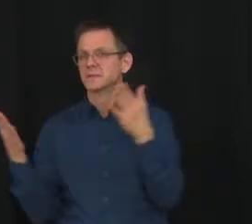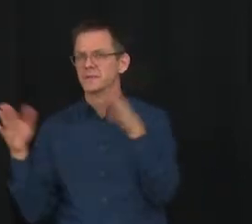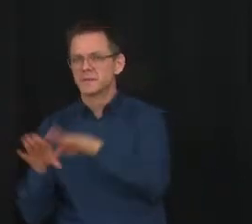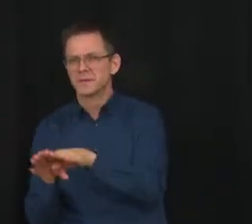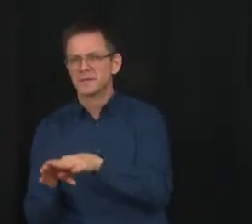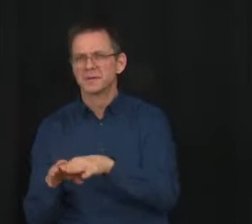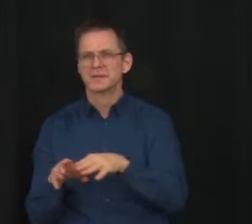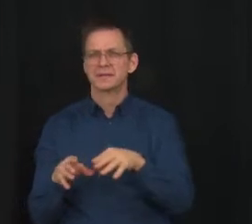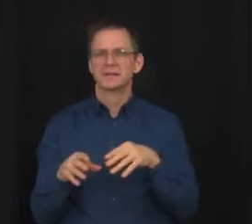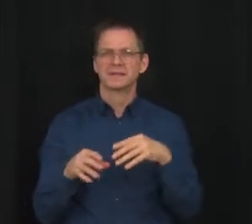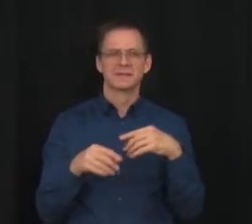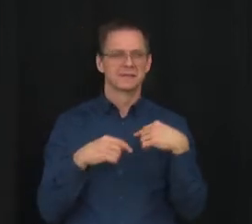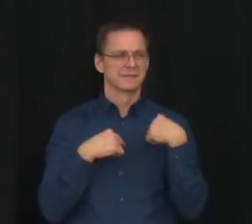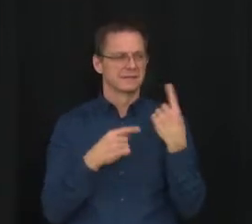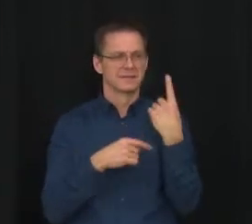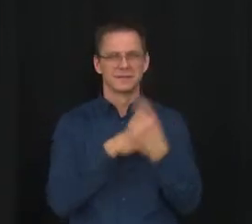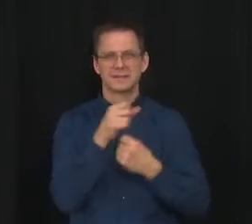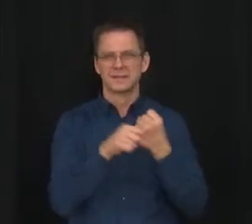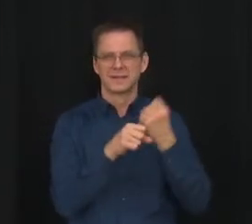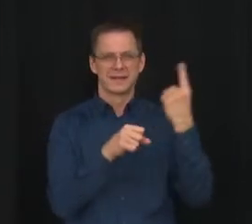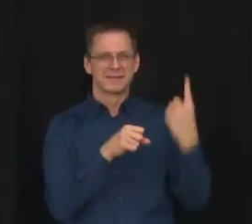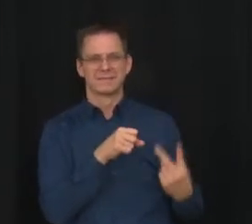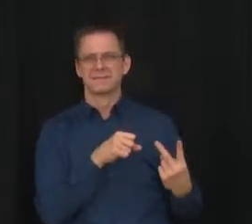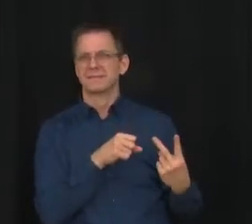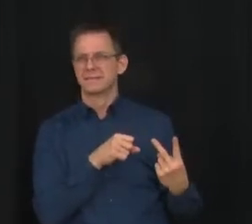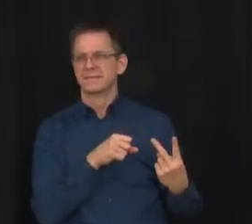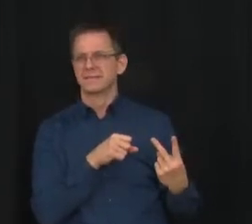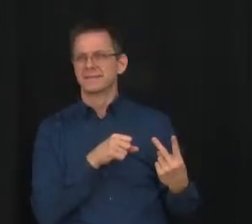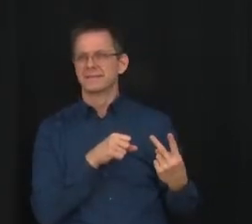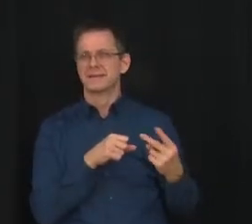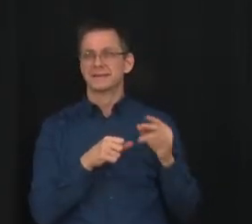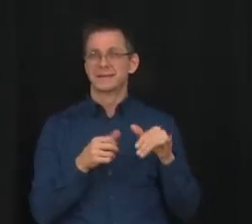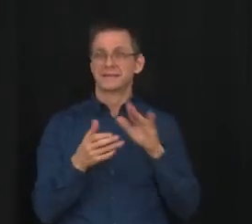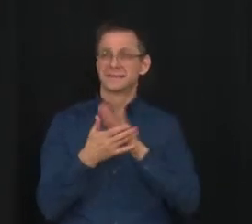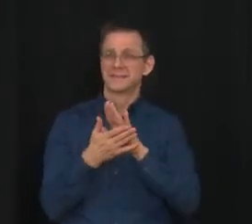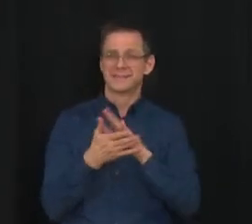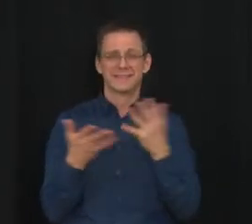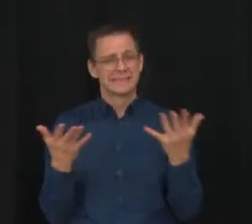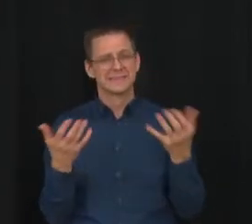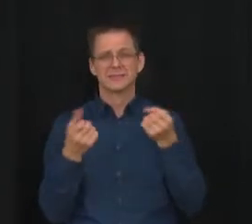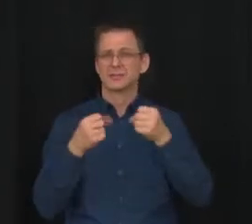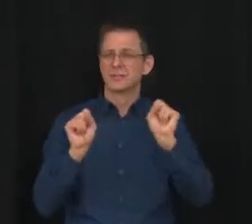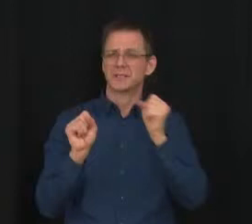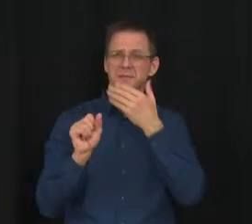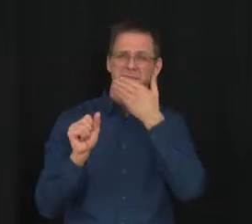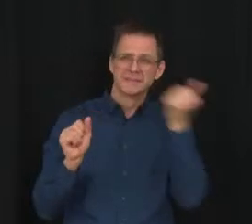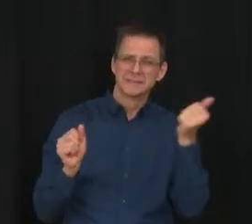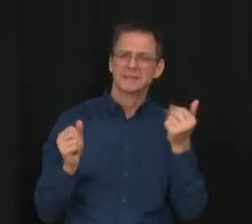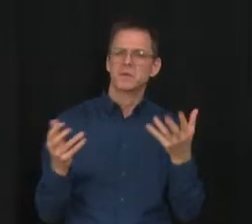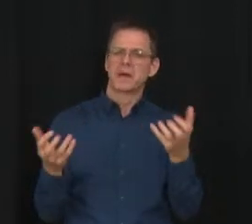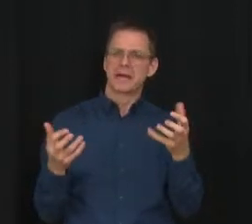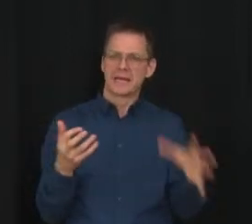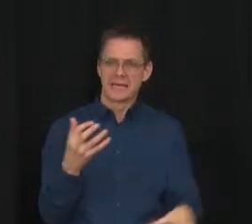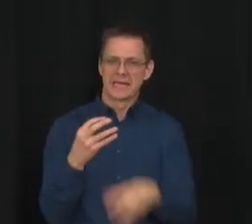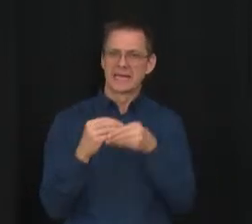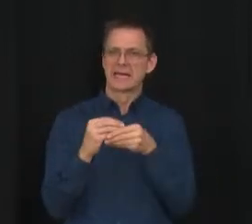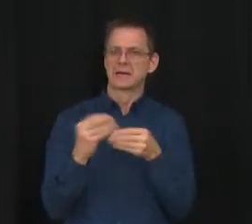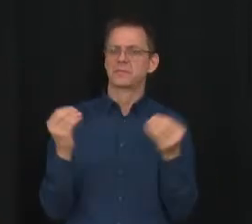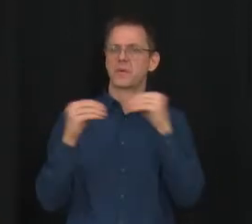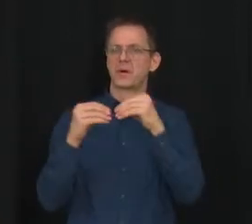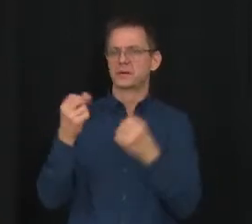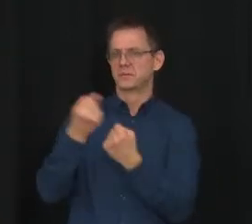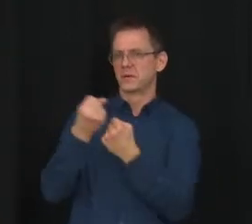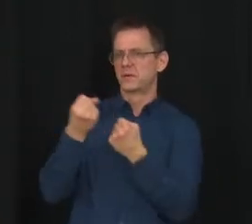Certainly, school authorities are mitigating that as best they can. But this is an additional support for our students and for their